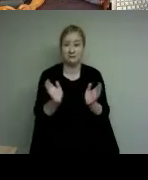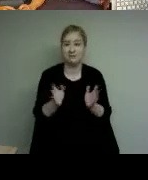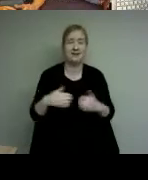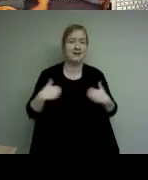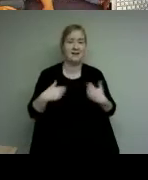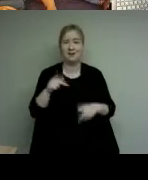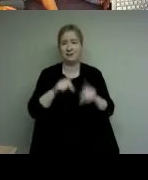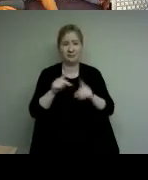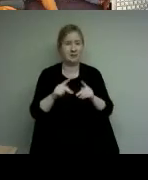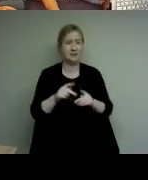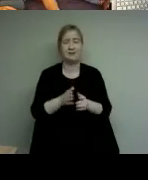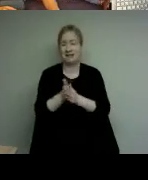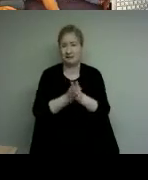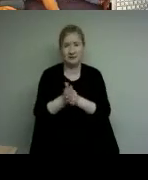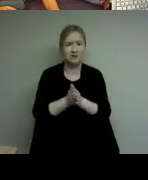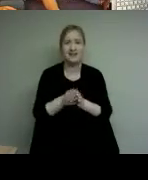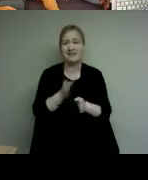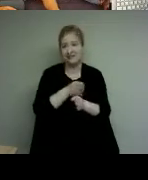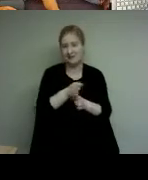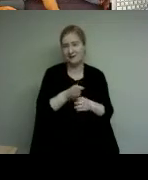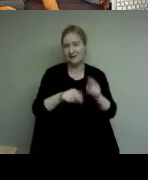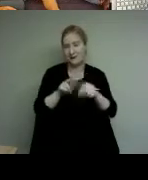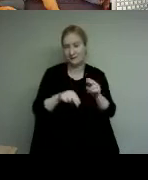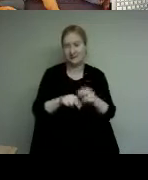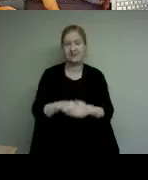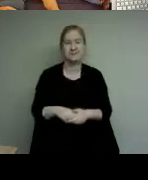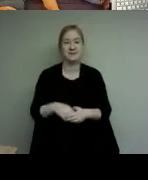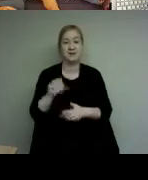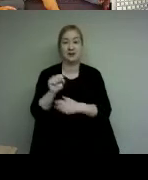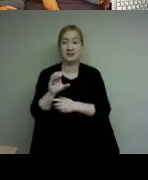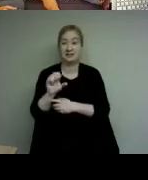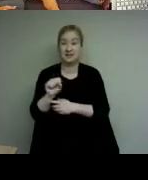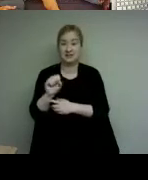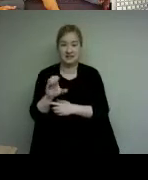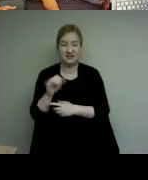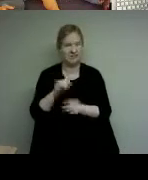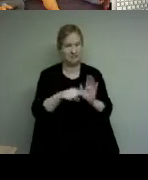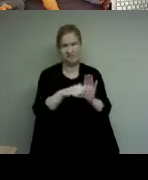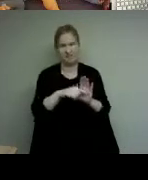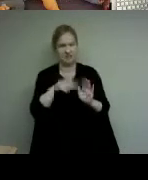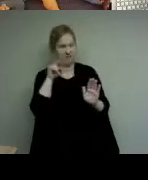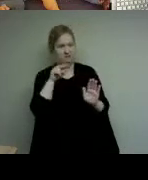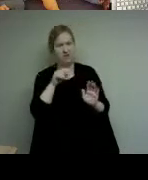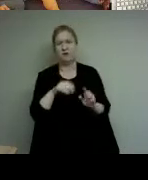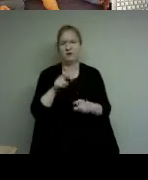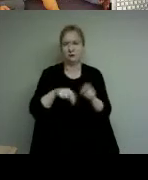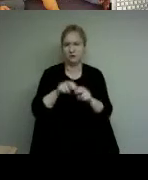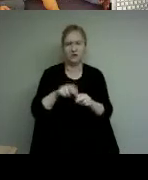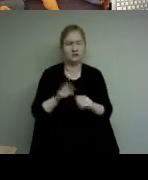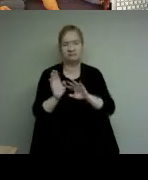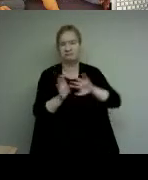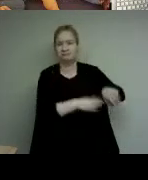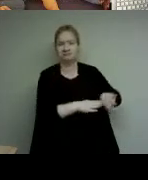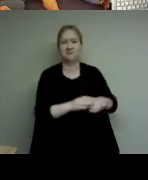momentum of the industry mcsc is removing the negative perception of construction of shining a light on what it really is